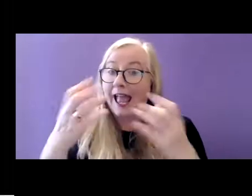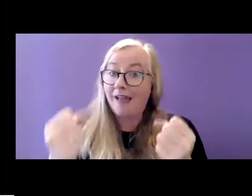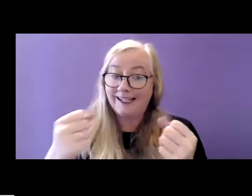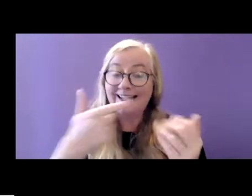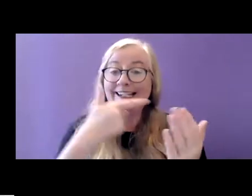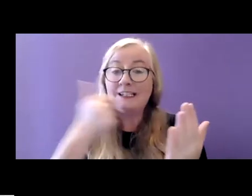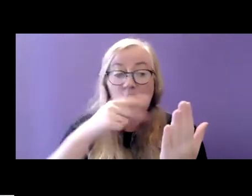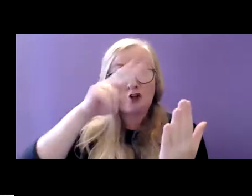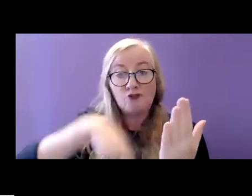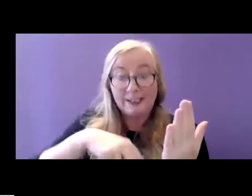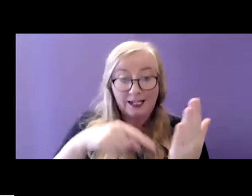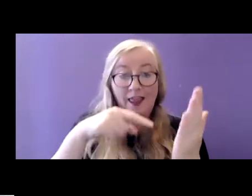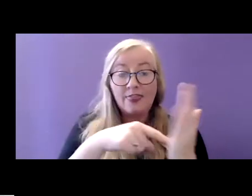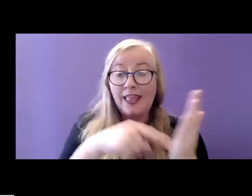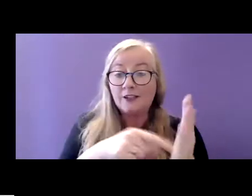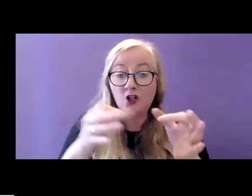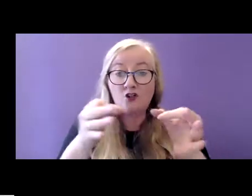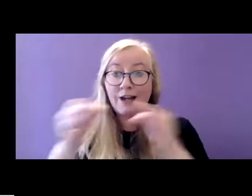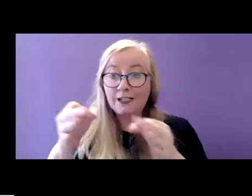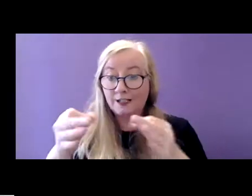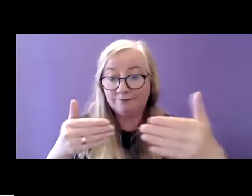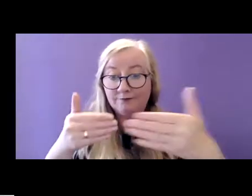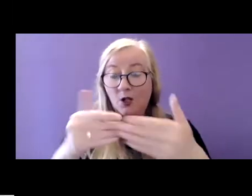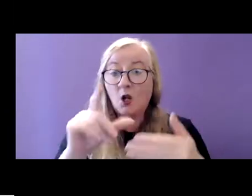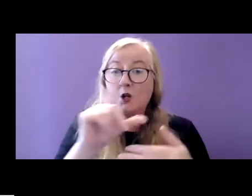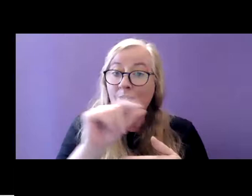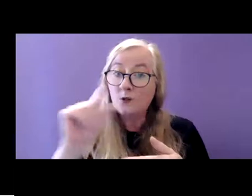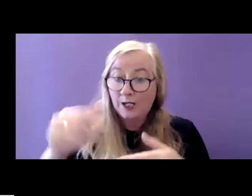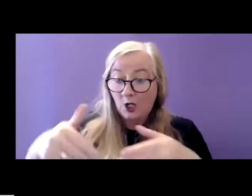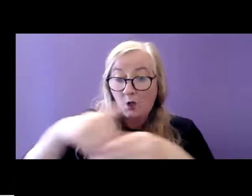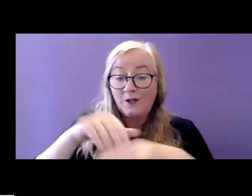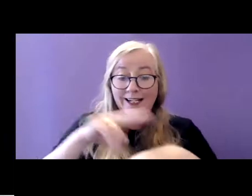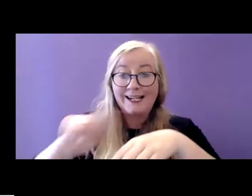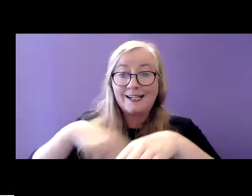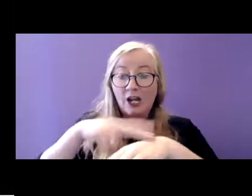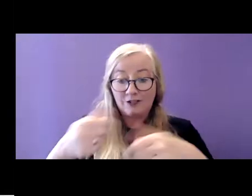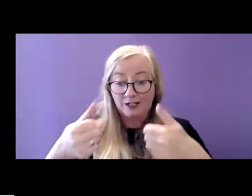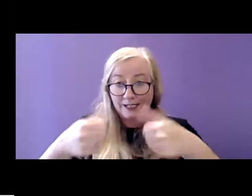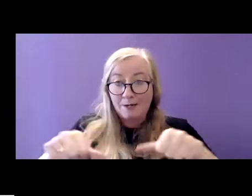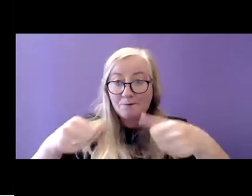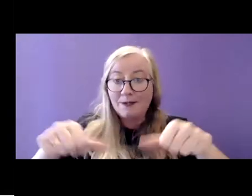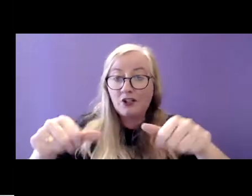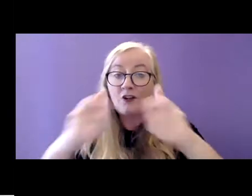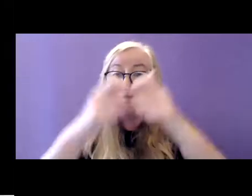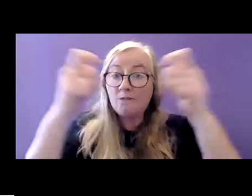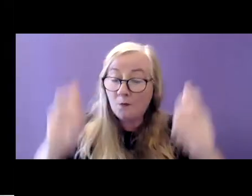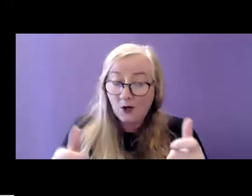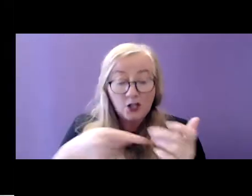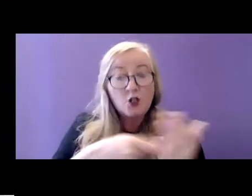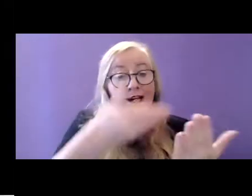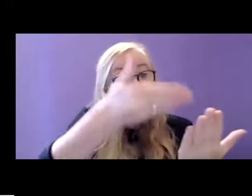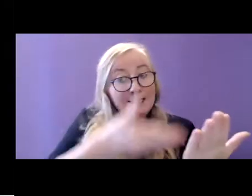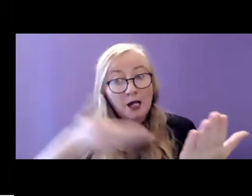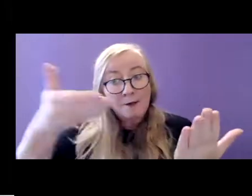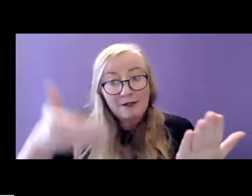The strategy is extended up to 2020 and includes a national implementation framework. These documents, which are